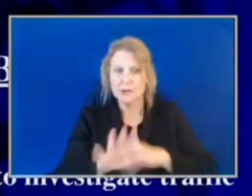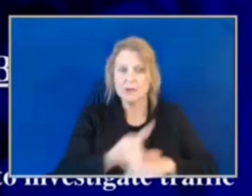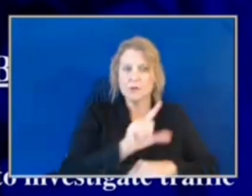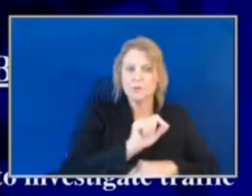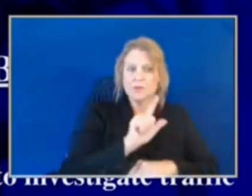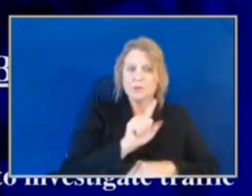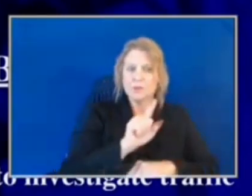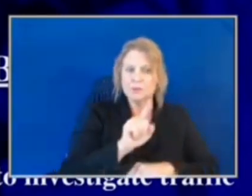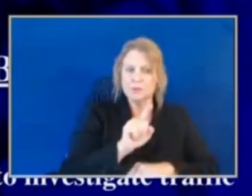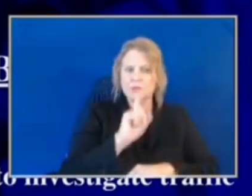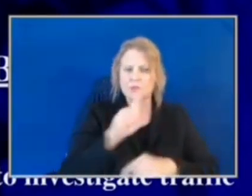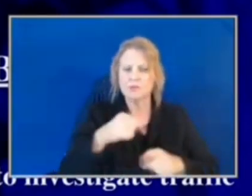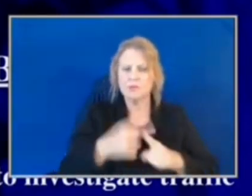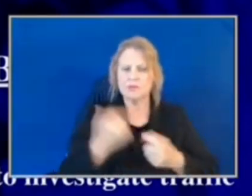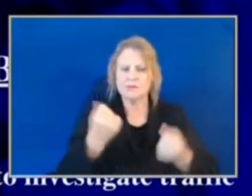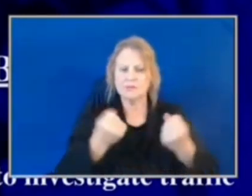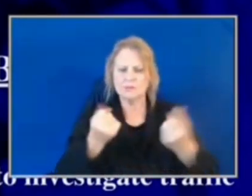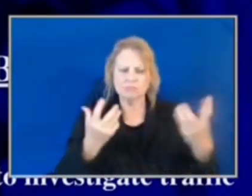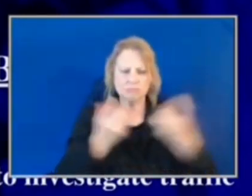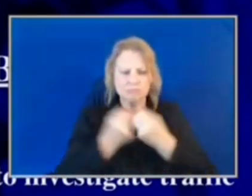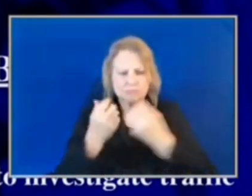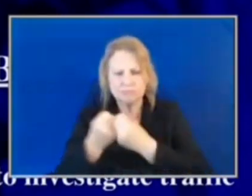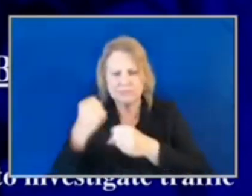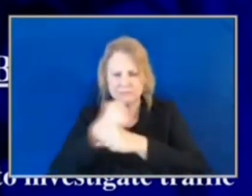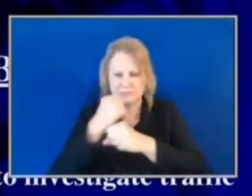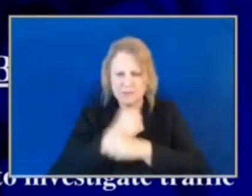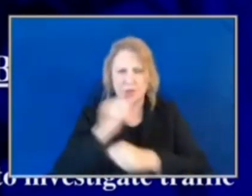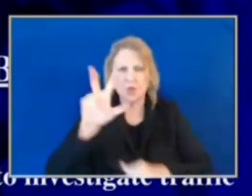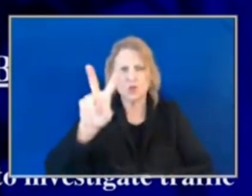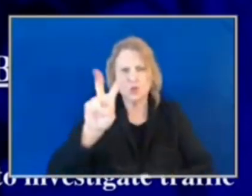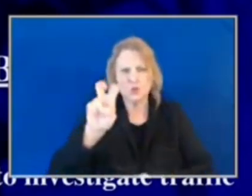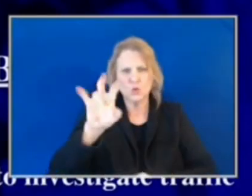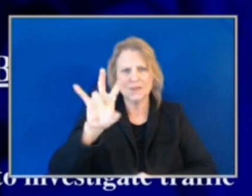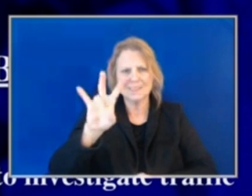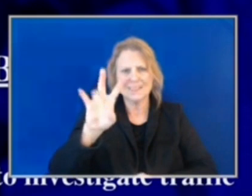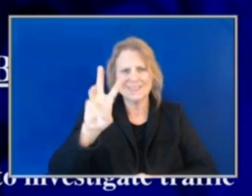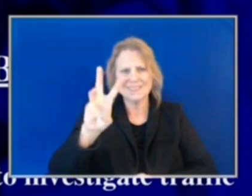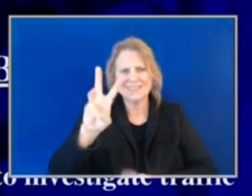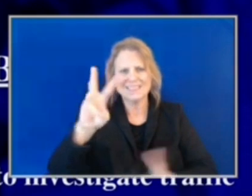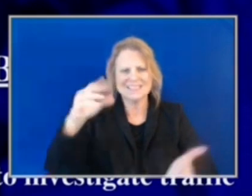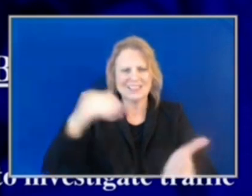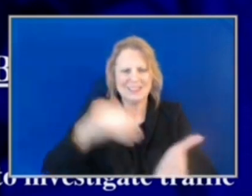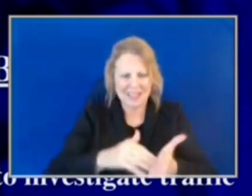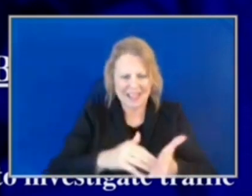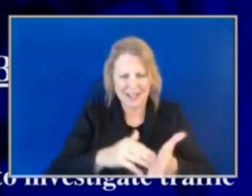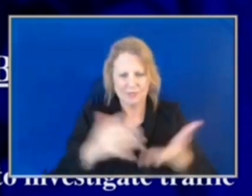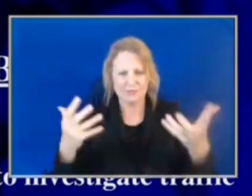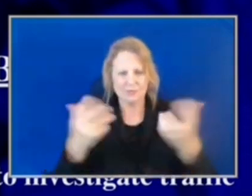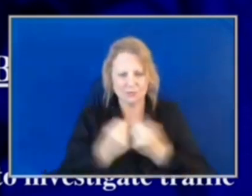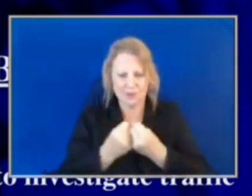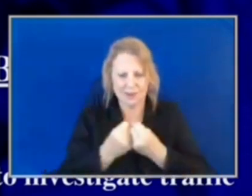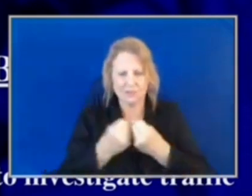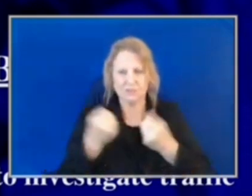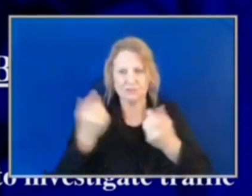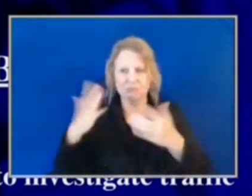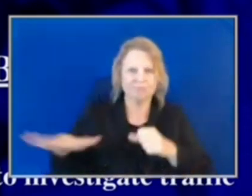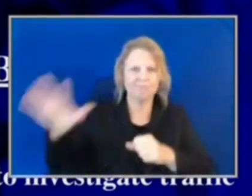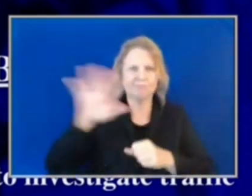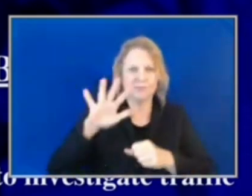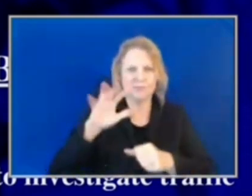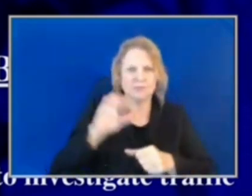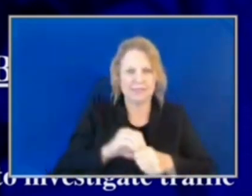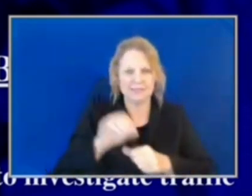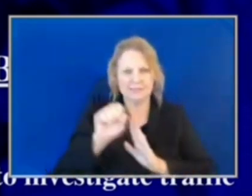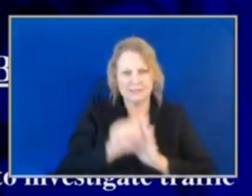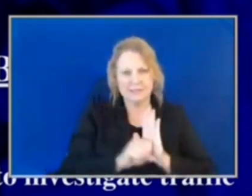statistics, 276,000 traffic crashes were reported across the state. Of that number, nearly